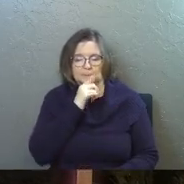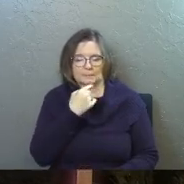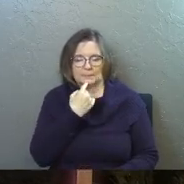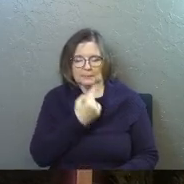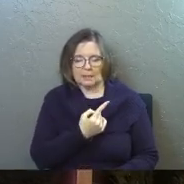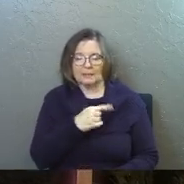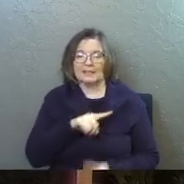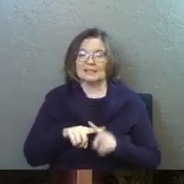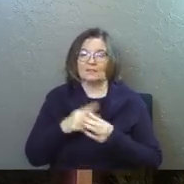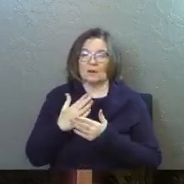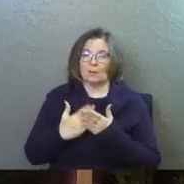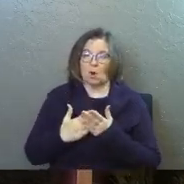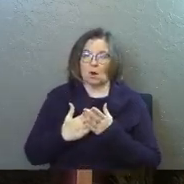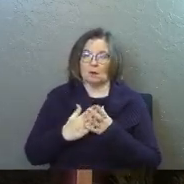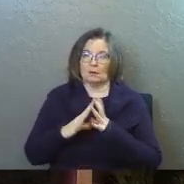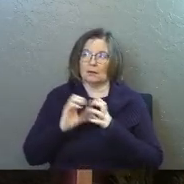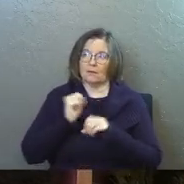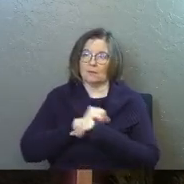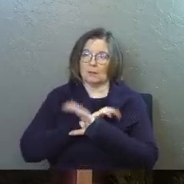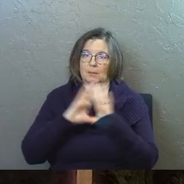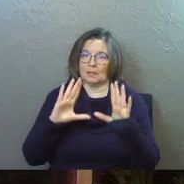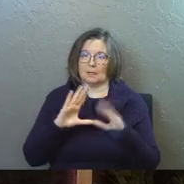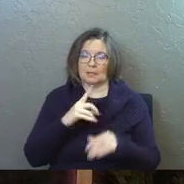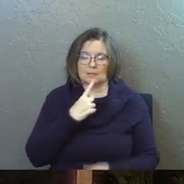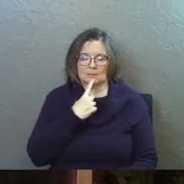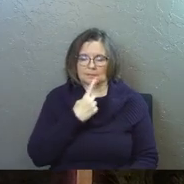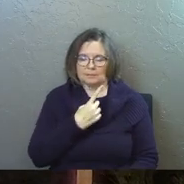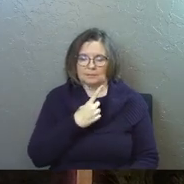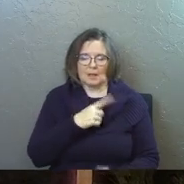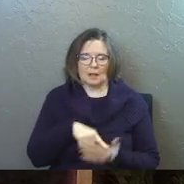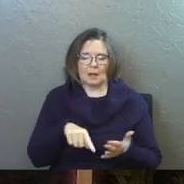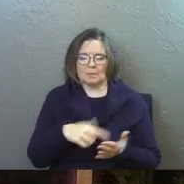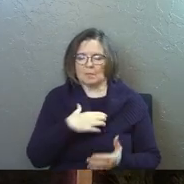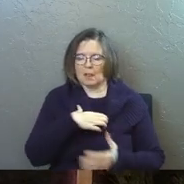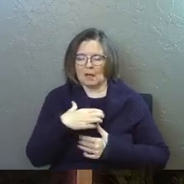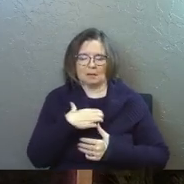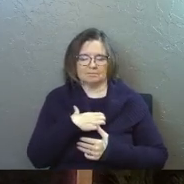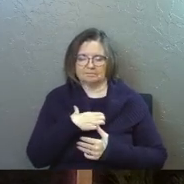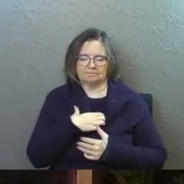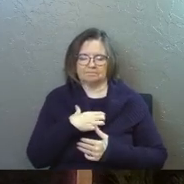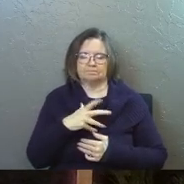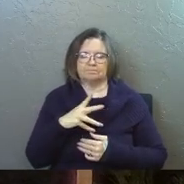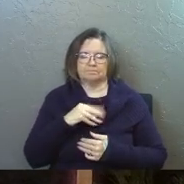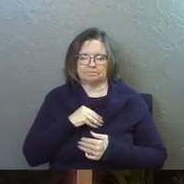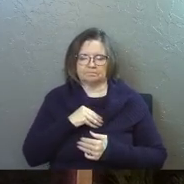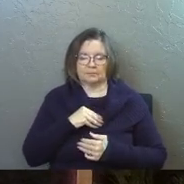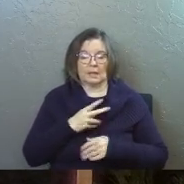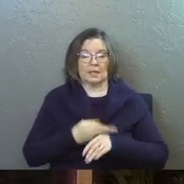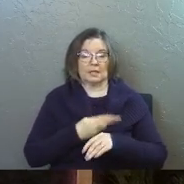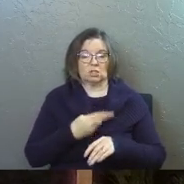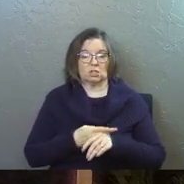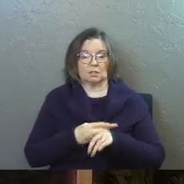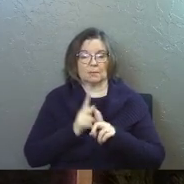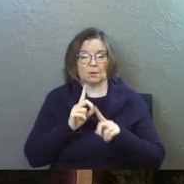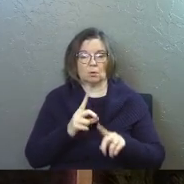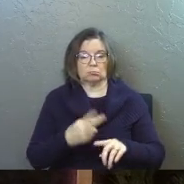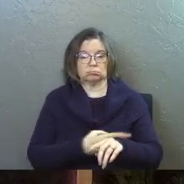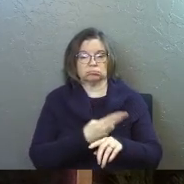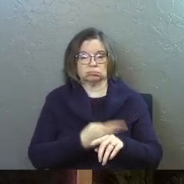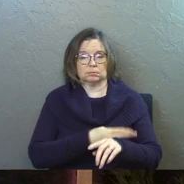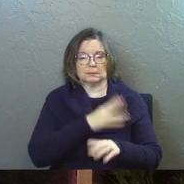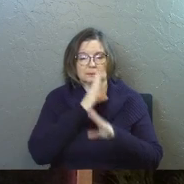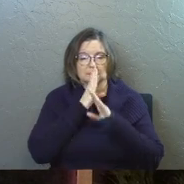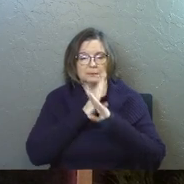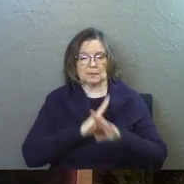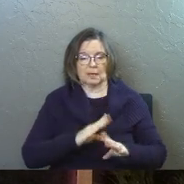part of the whole picture. He opened not his mouth like a lamb that is led to the slaughter and like a sheep that before its shearers is